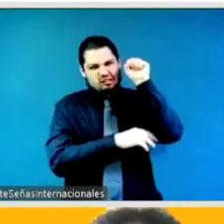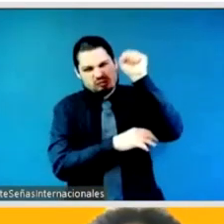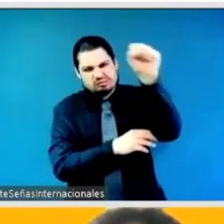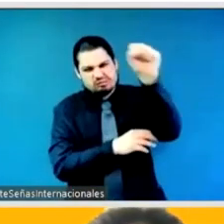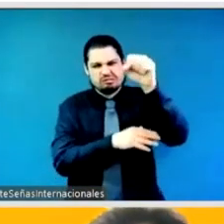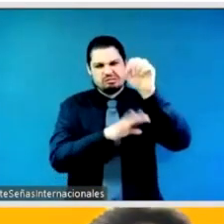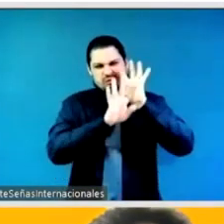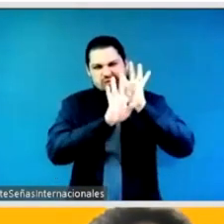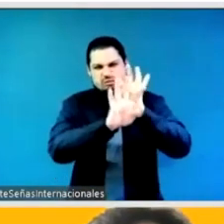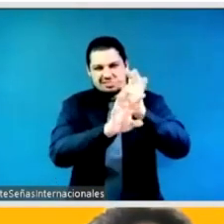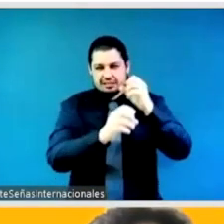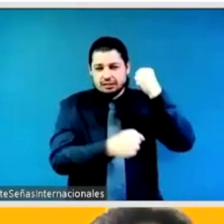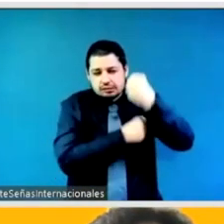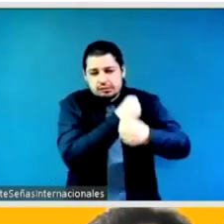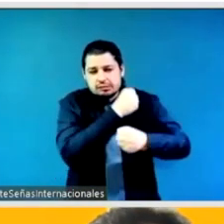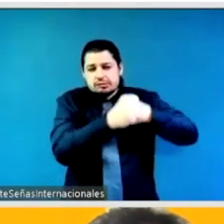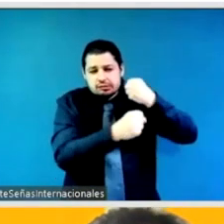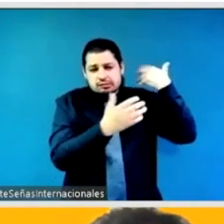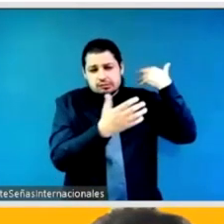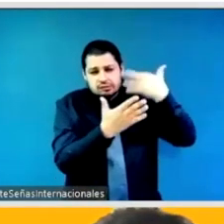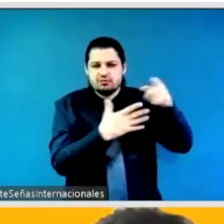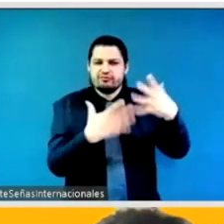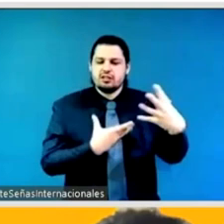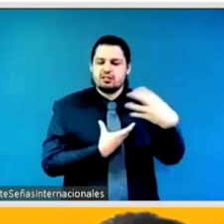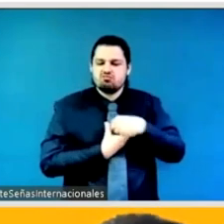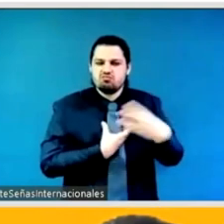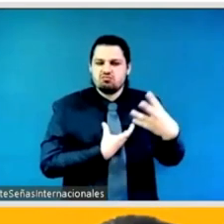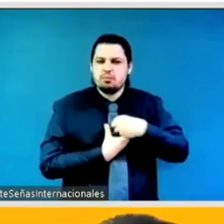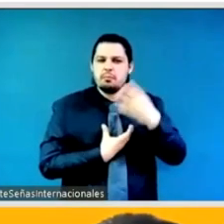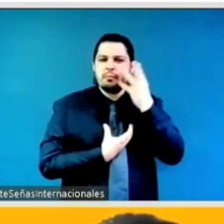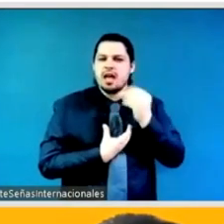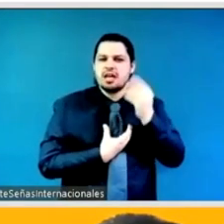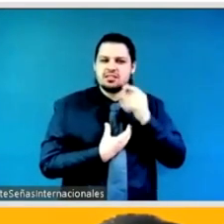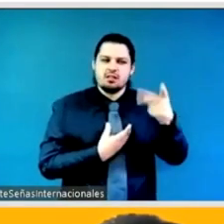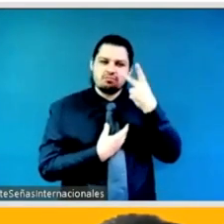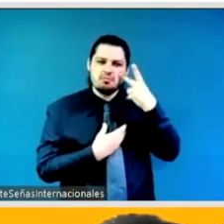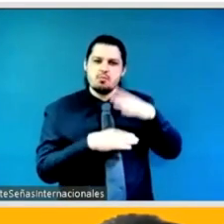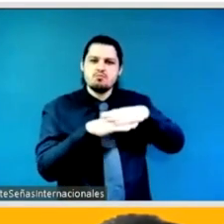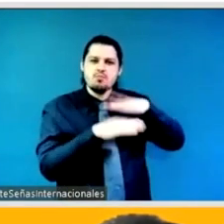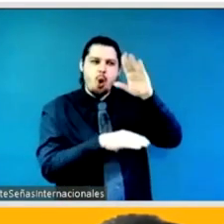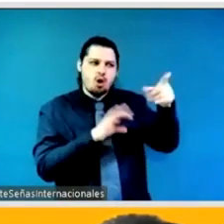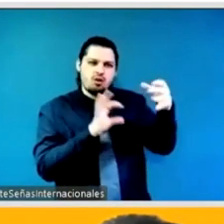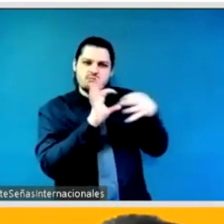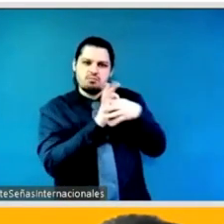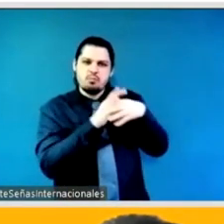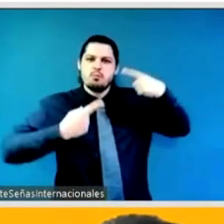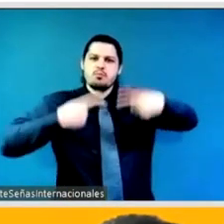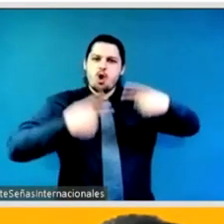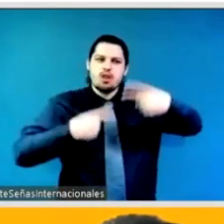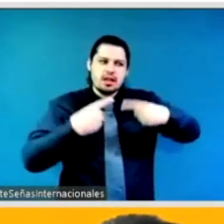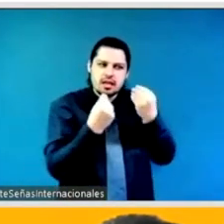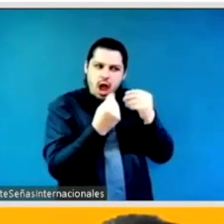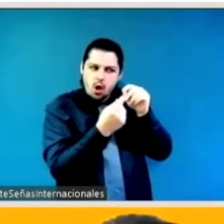feminist i um and having many amazing women and in former